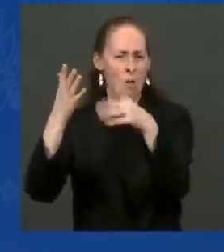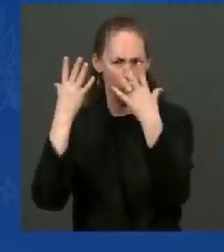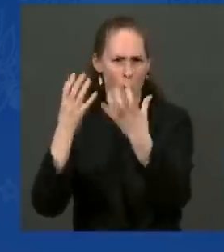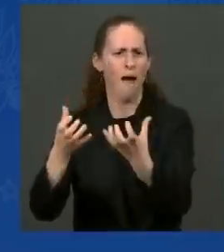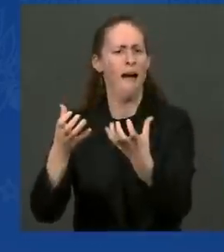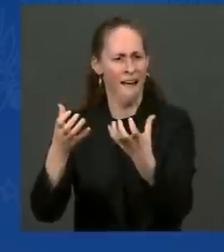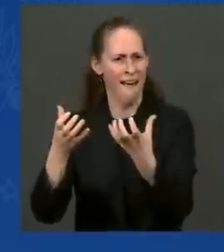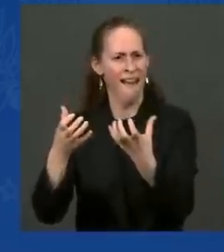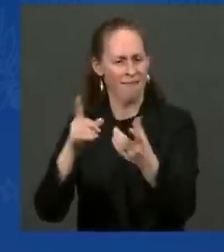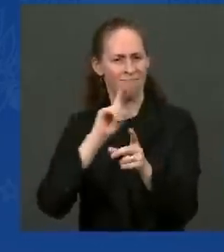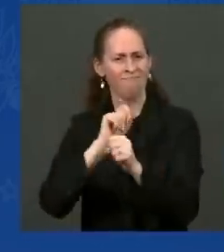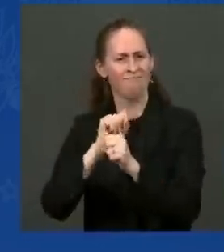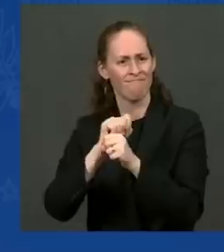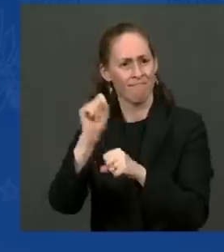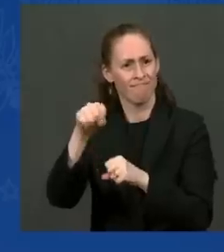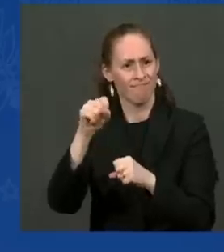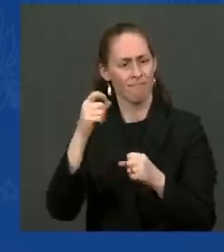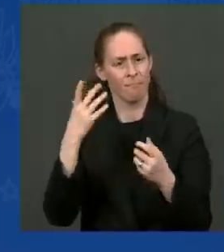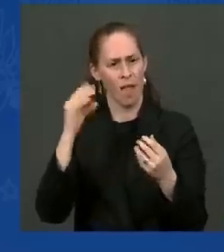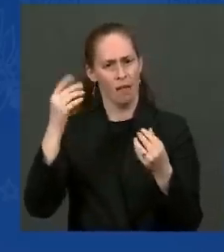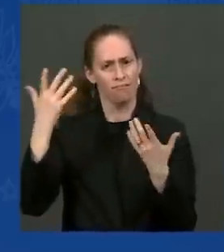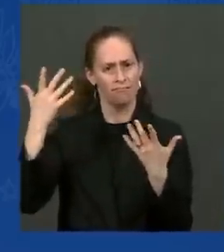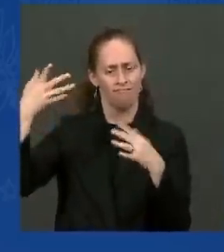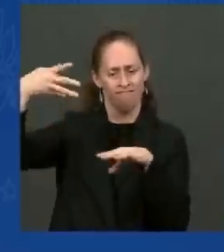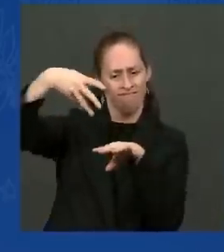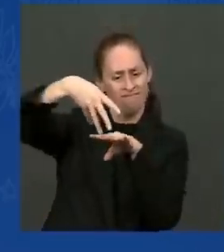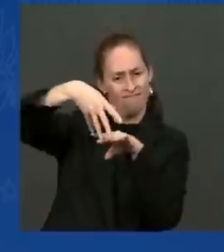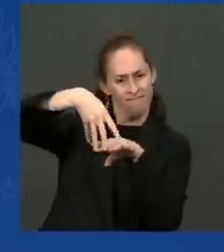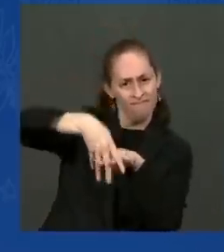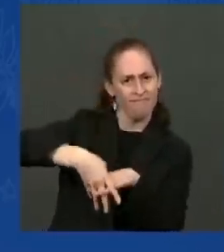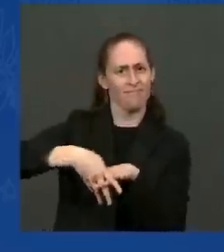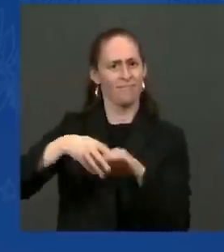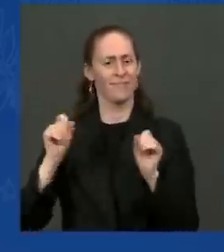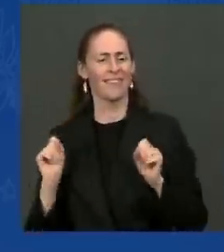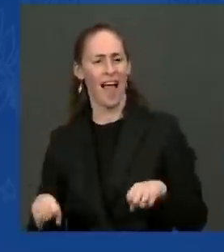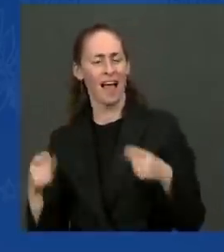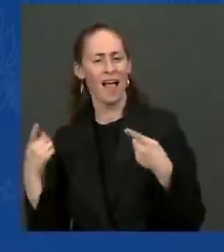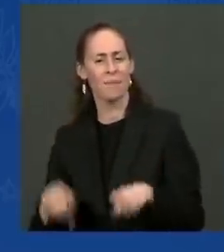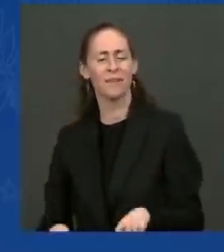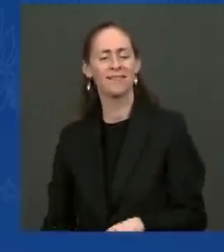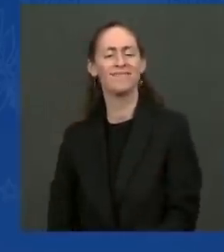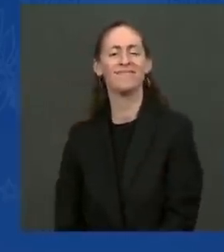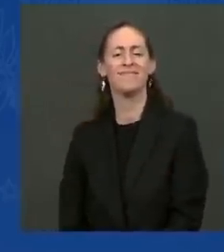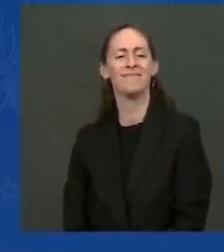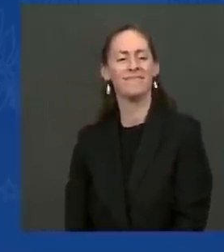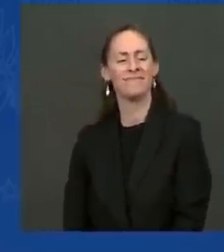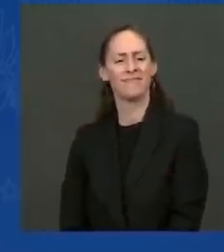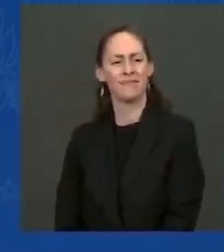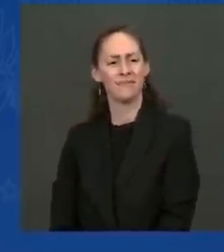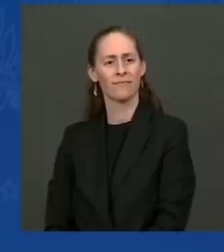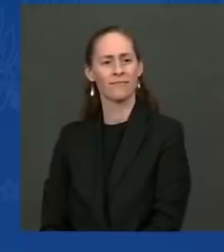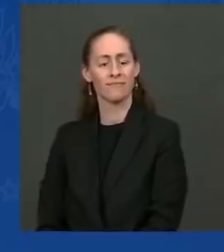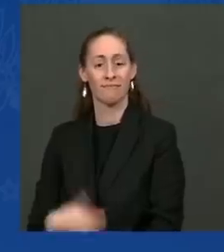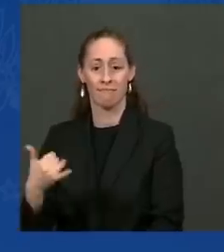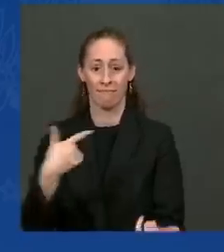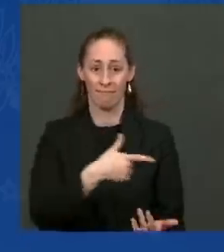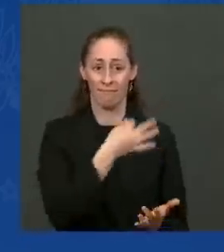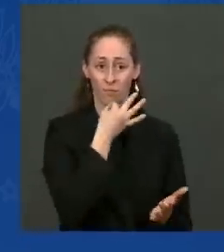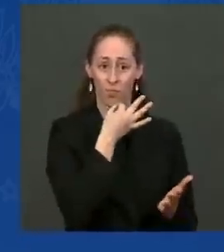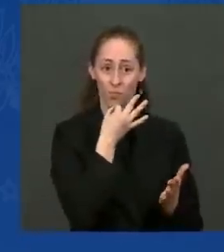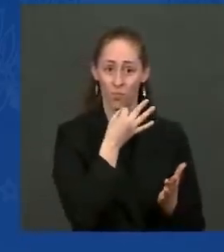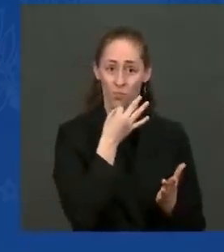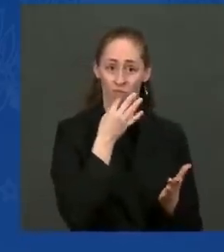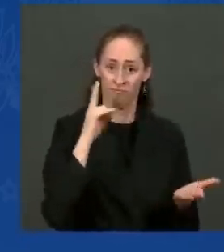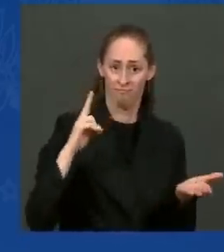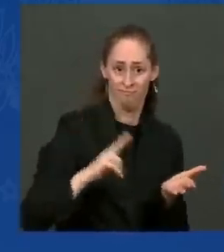together. After this bill is signed into law, millions more Americans will go to work